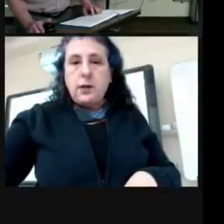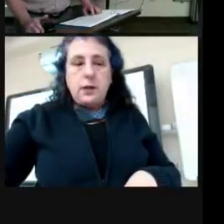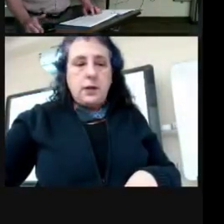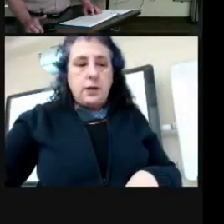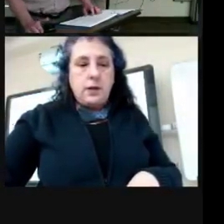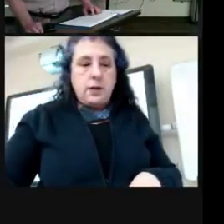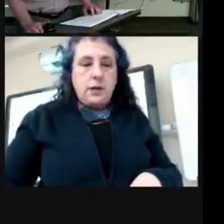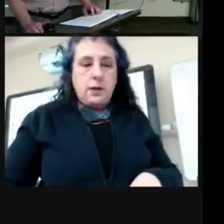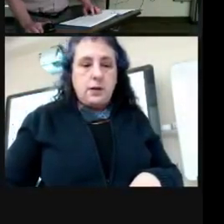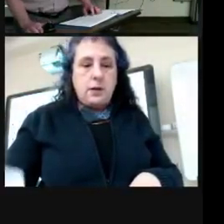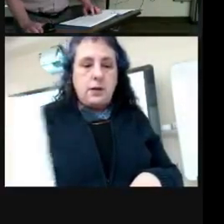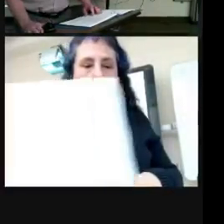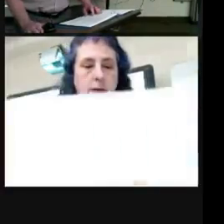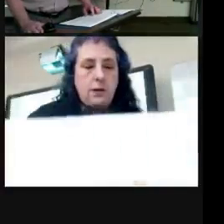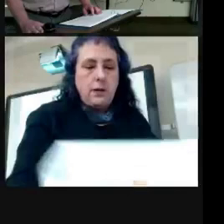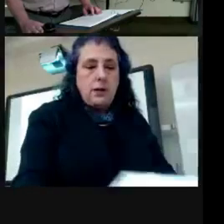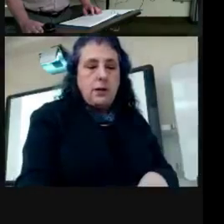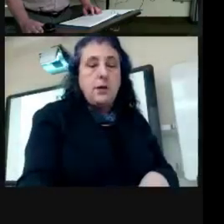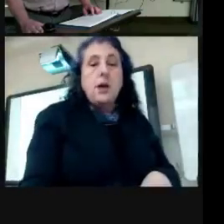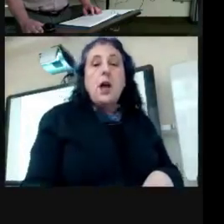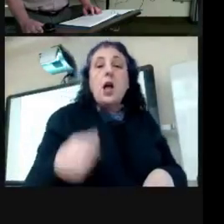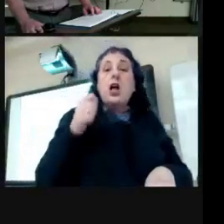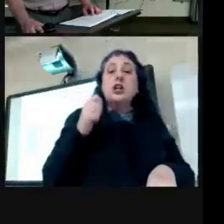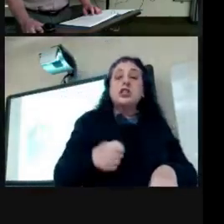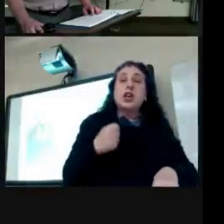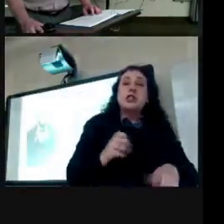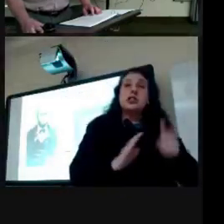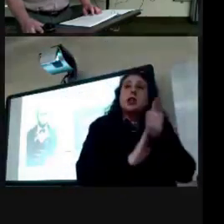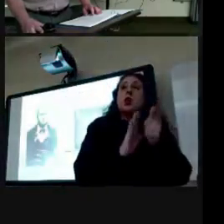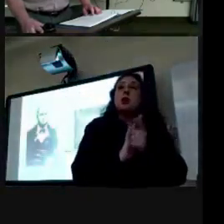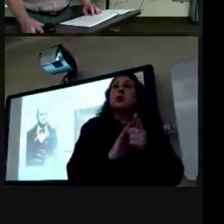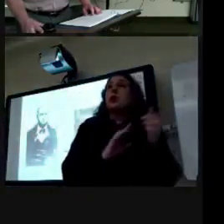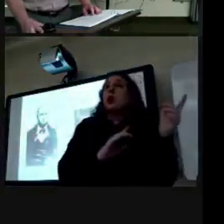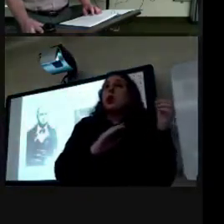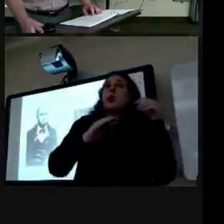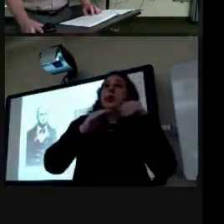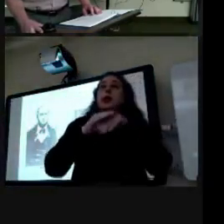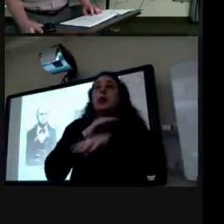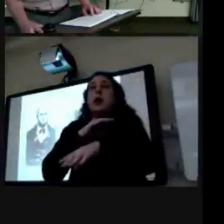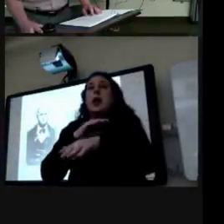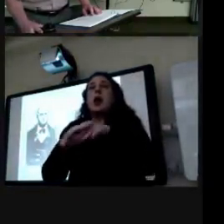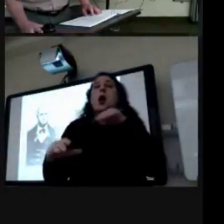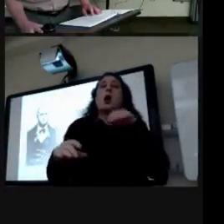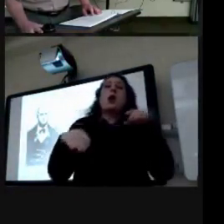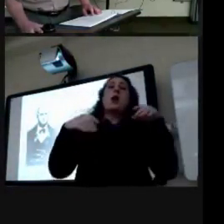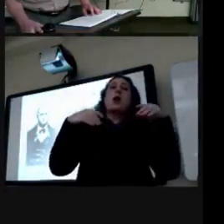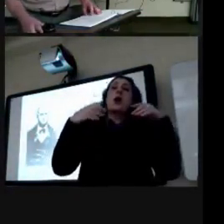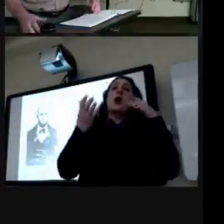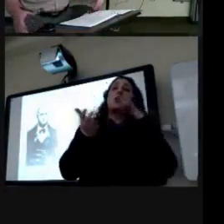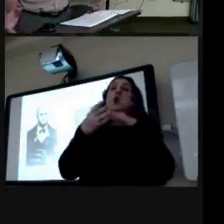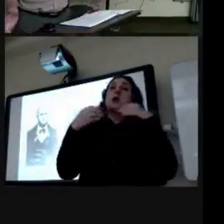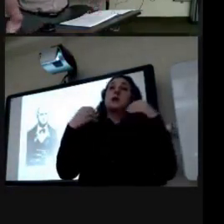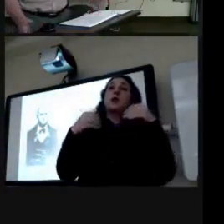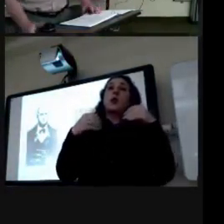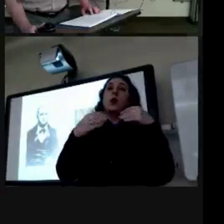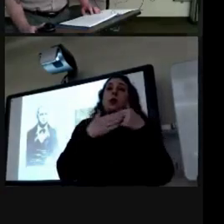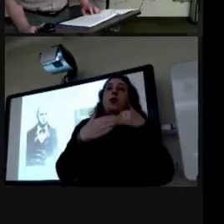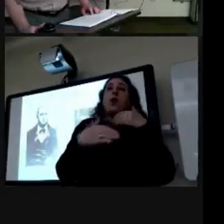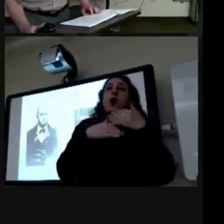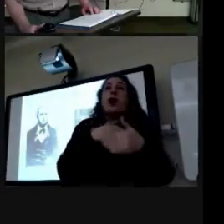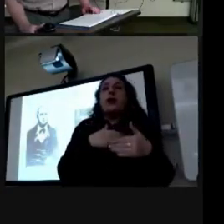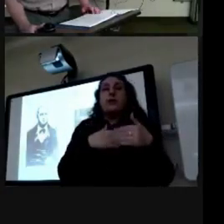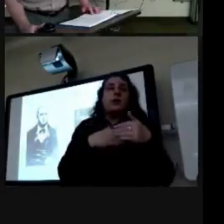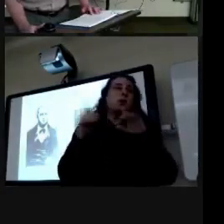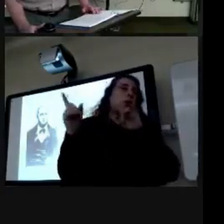to and from the drug store right after hearings it was almost like a waiting room or a social club um so